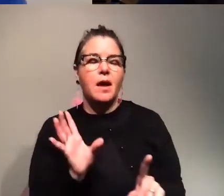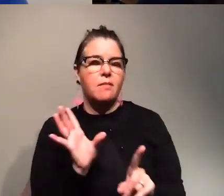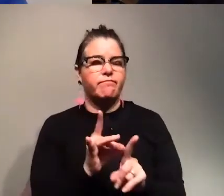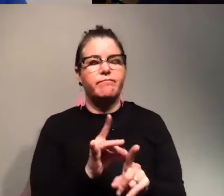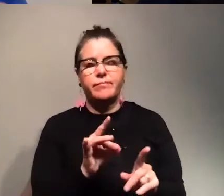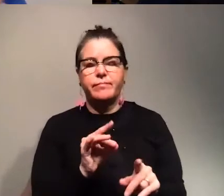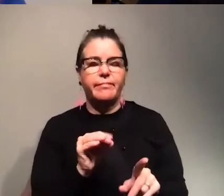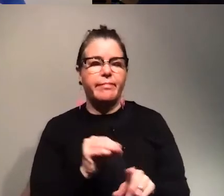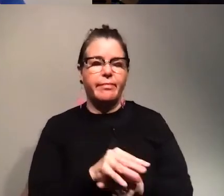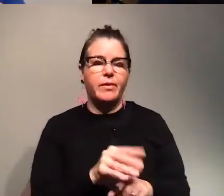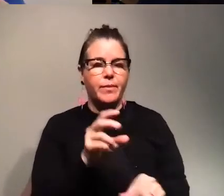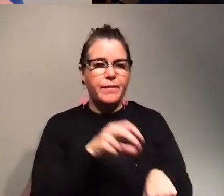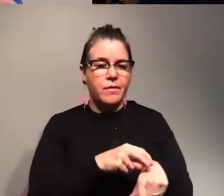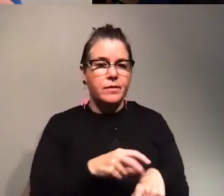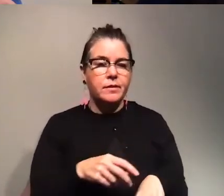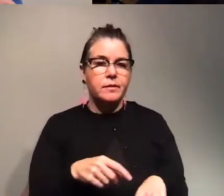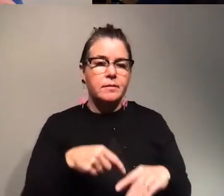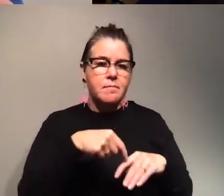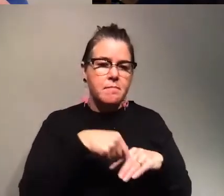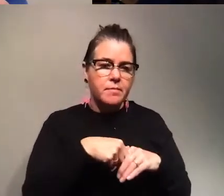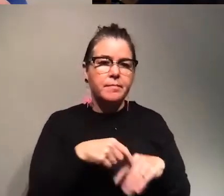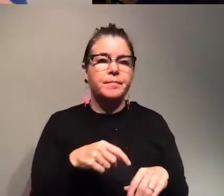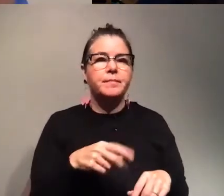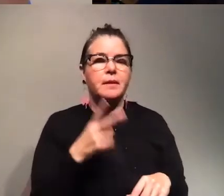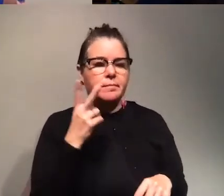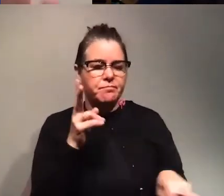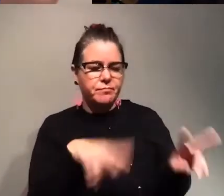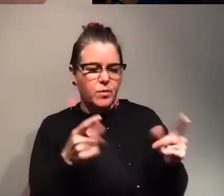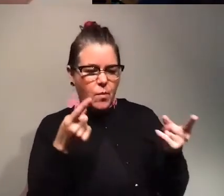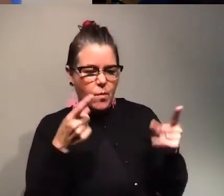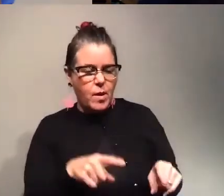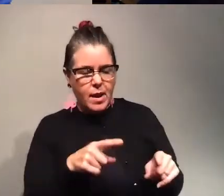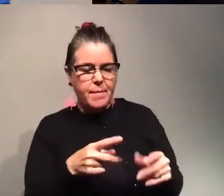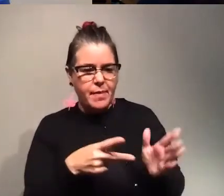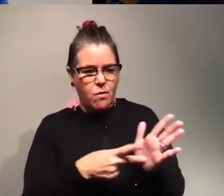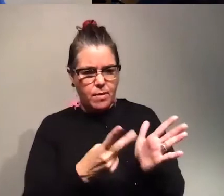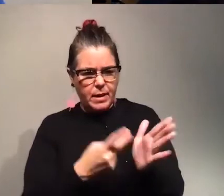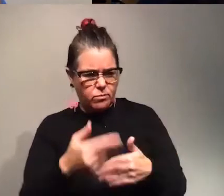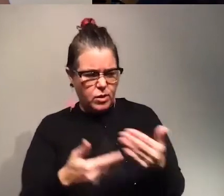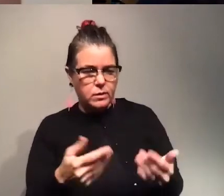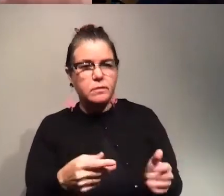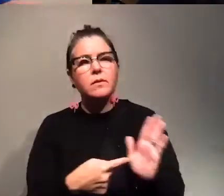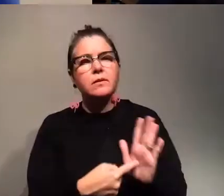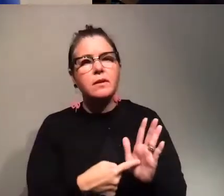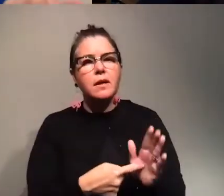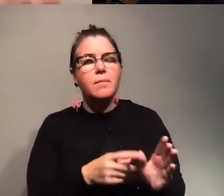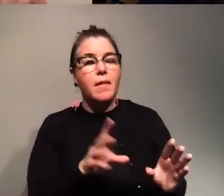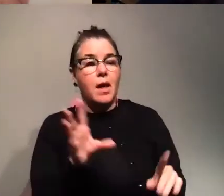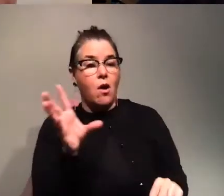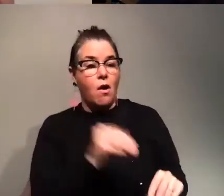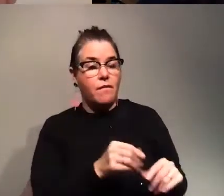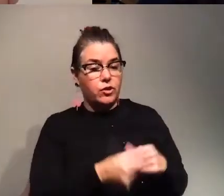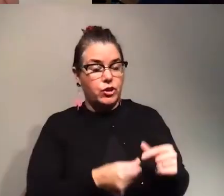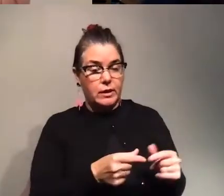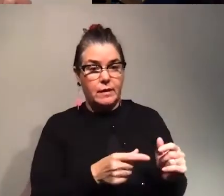and i see what is happening to the viral replication like if for example i silence the gene and the viral